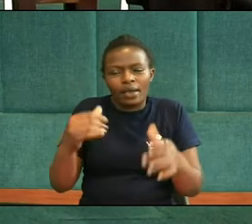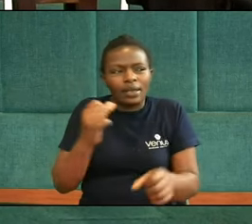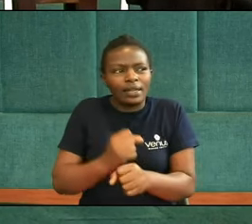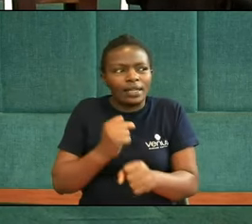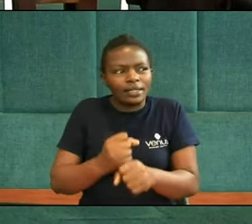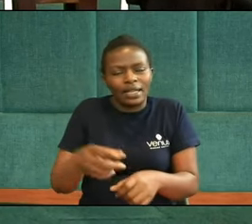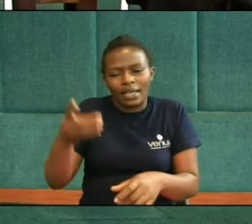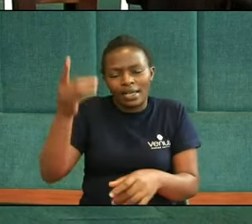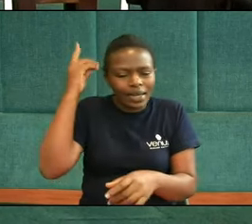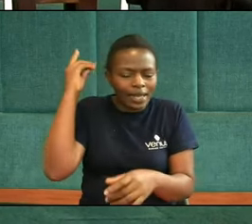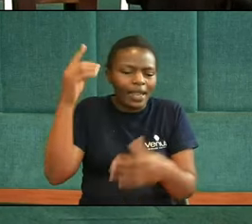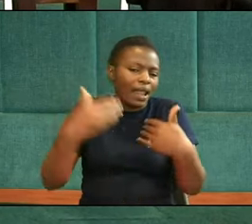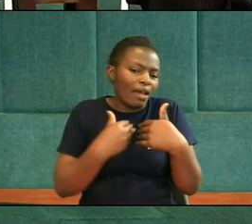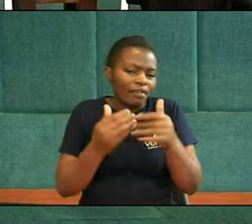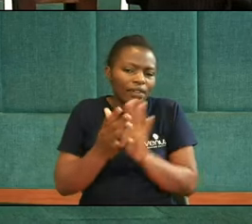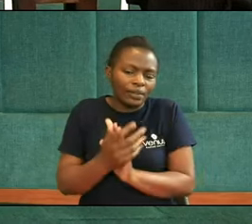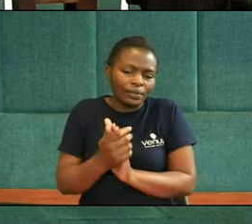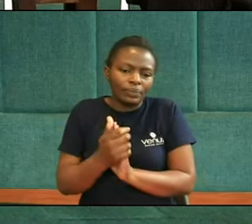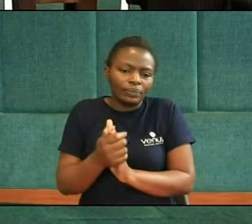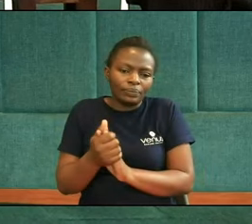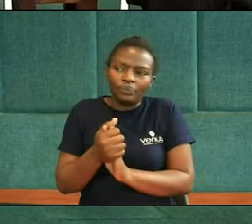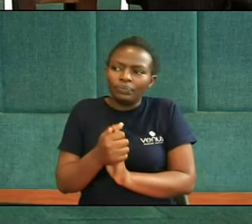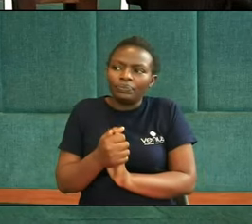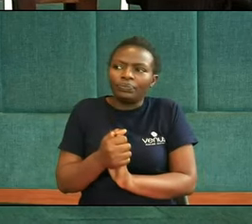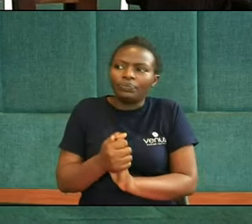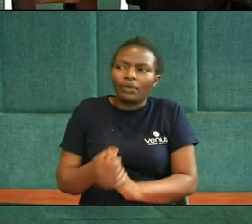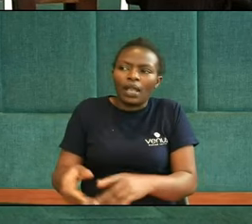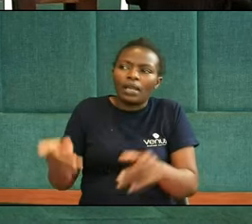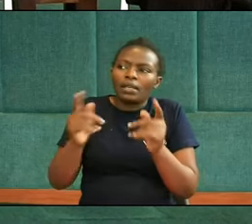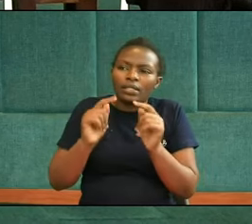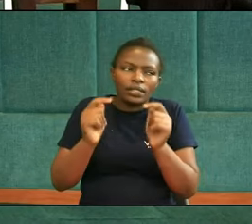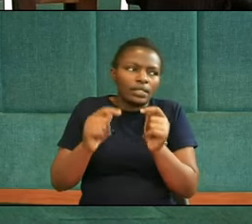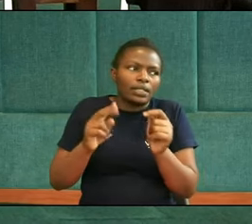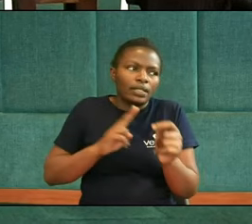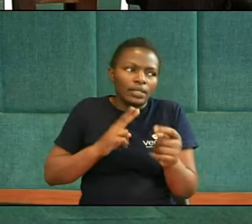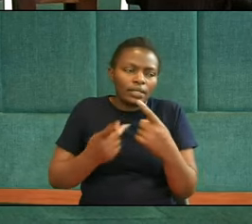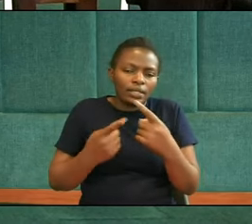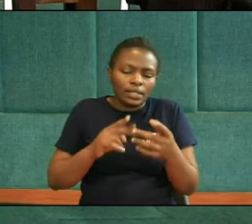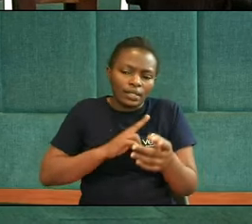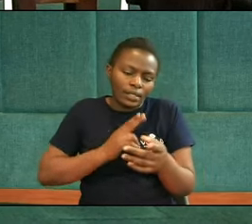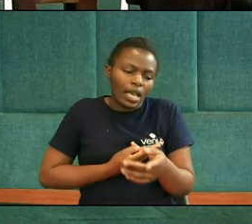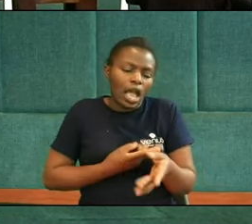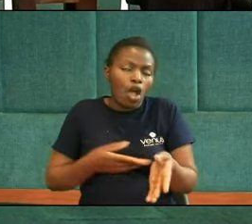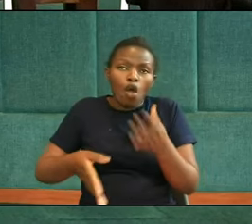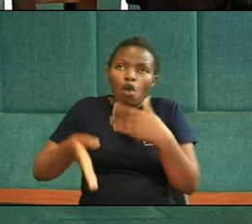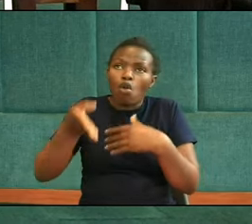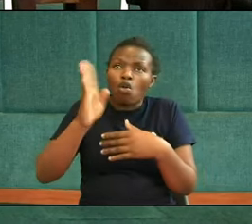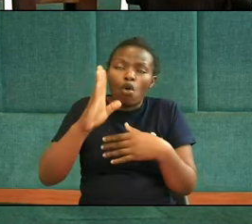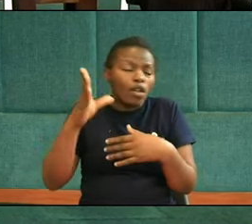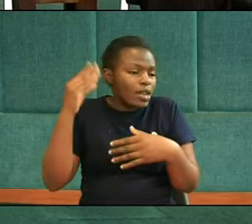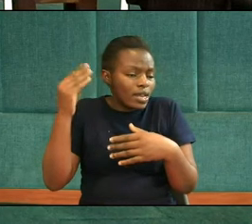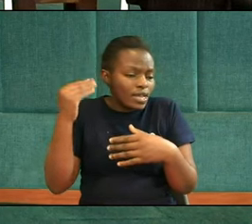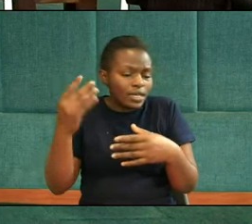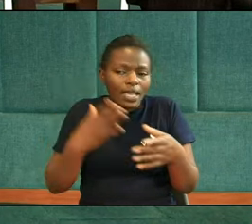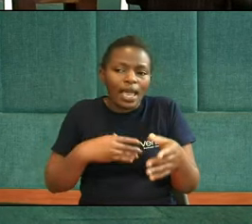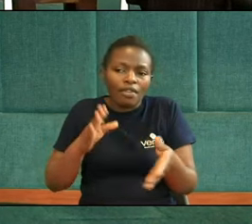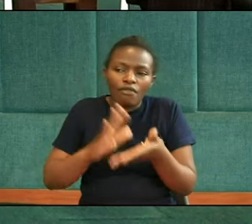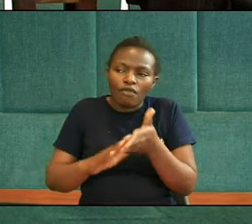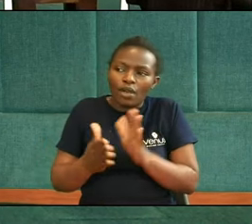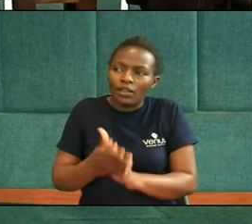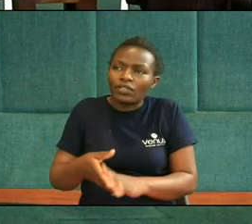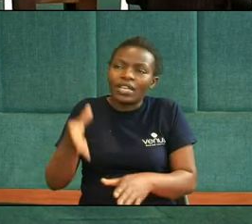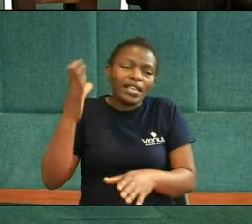text Tell us about Daniel's faith The key text is Lord listen Lord forgive Lord hear and act